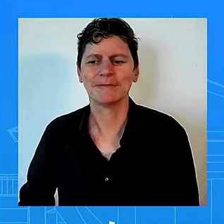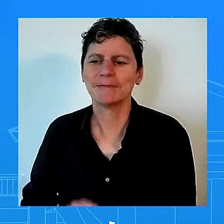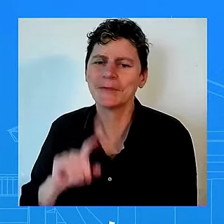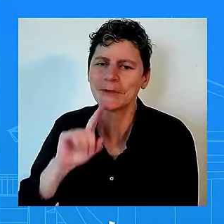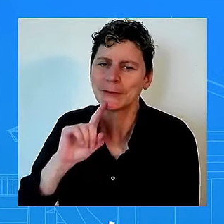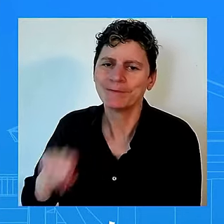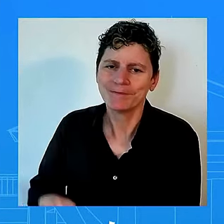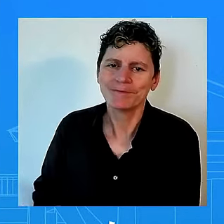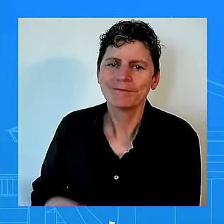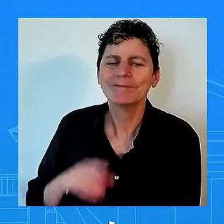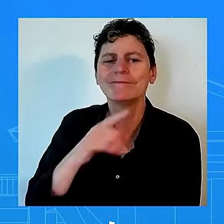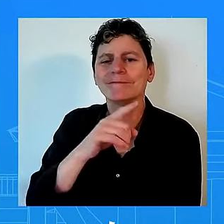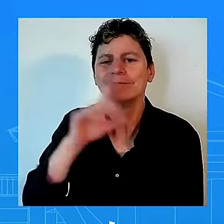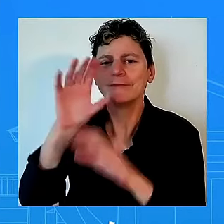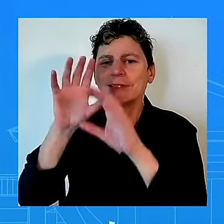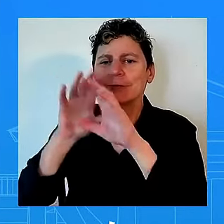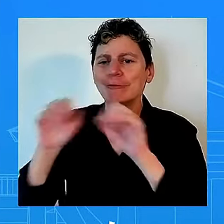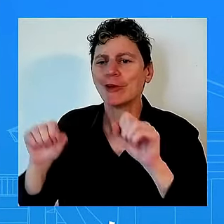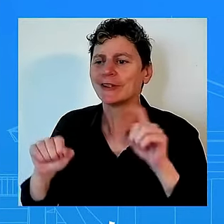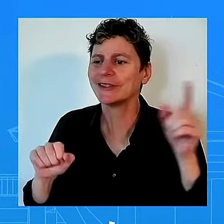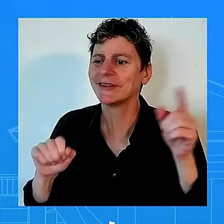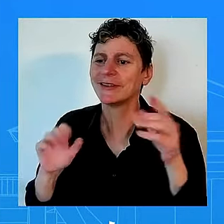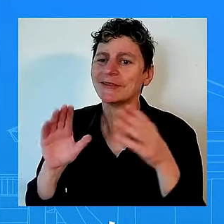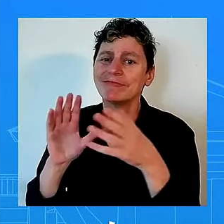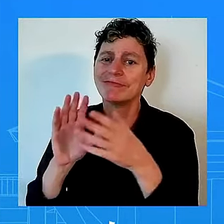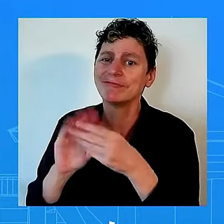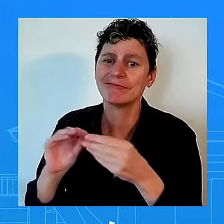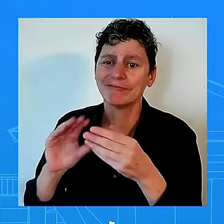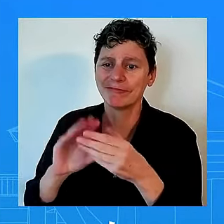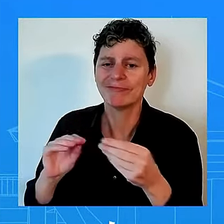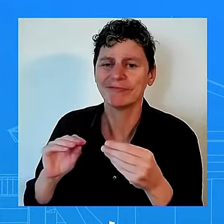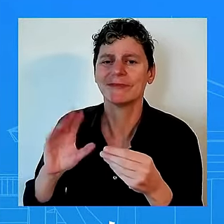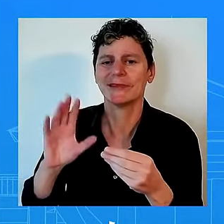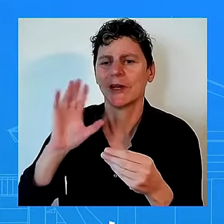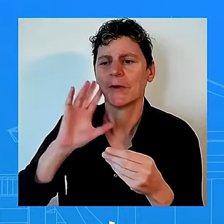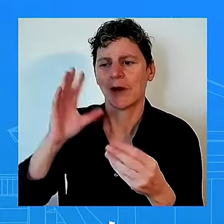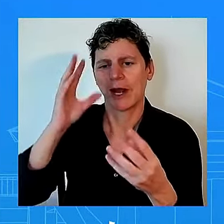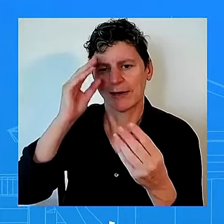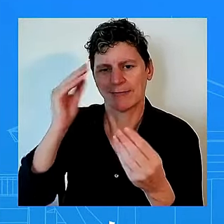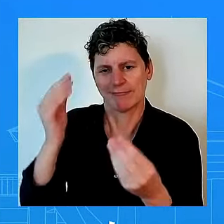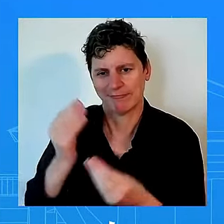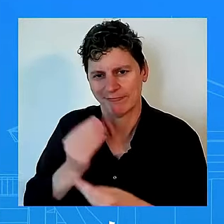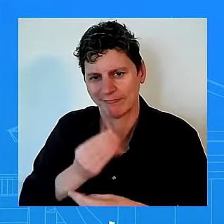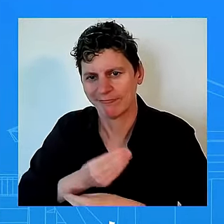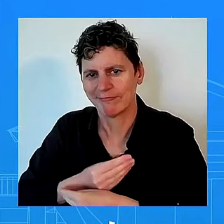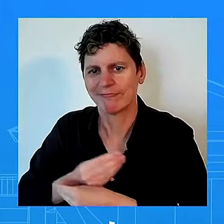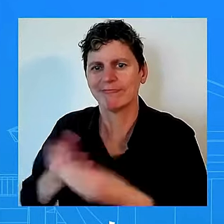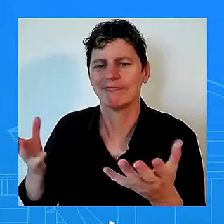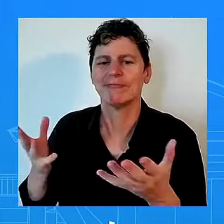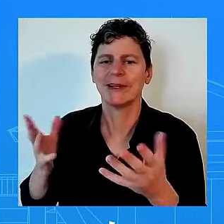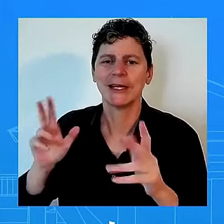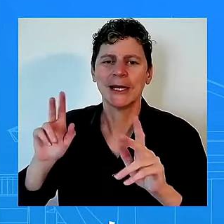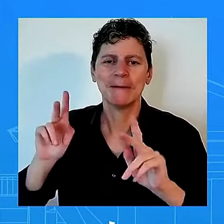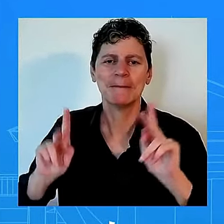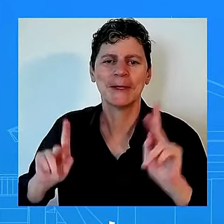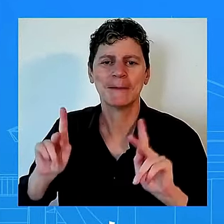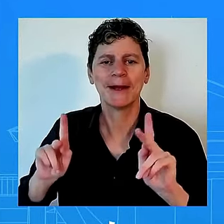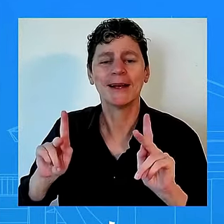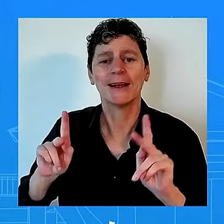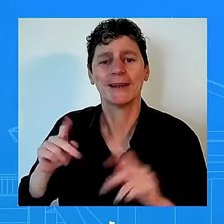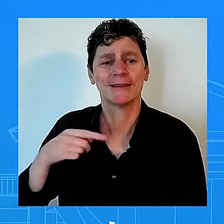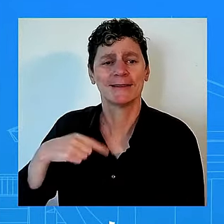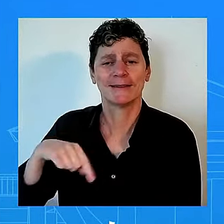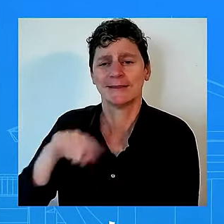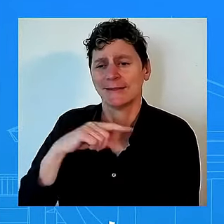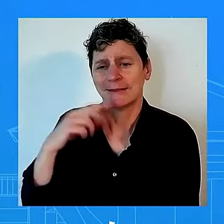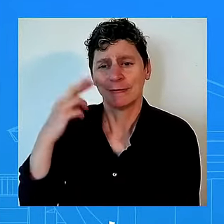was addressing the crowd uh on the south lawn we recognized that this nation would not exist without the blood sweat and tears